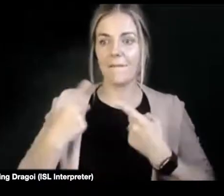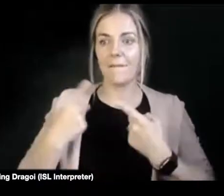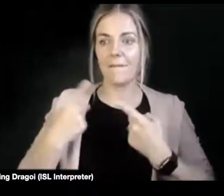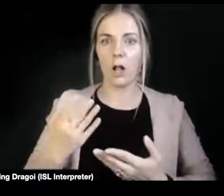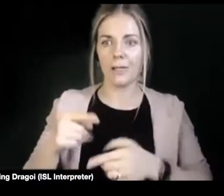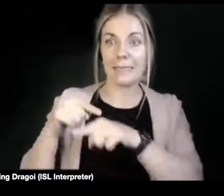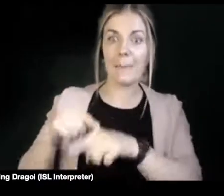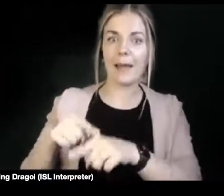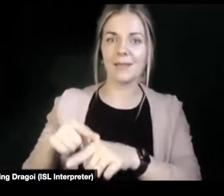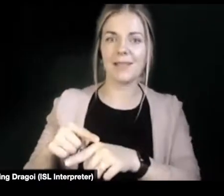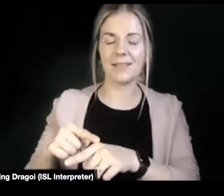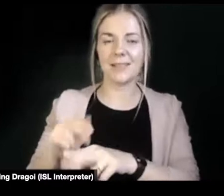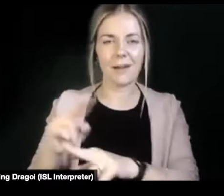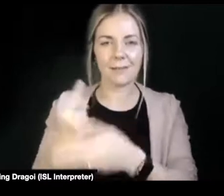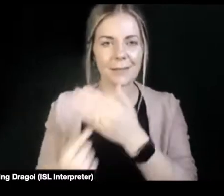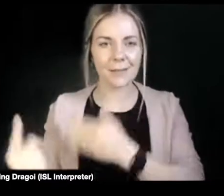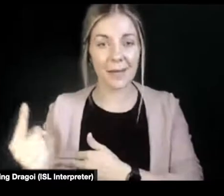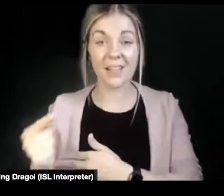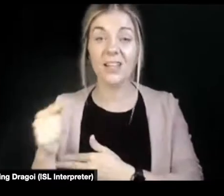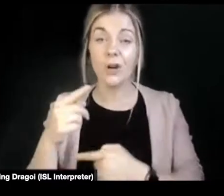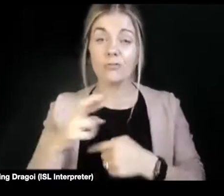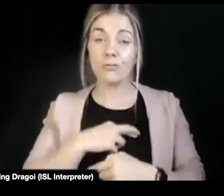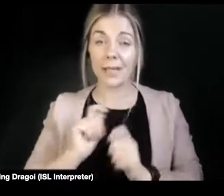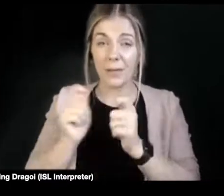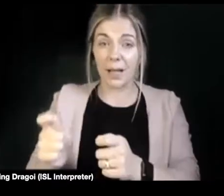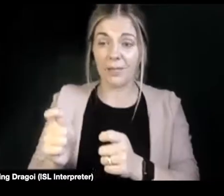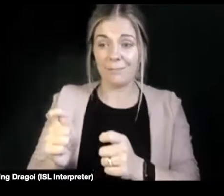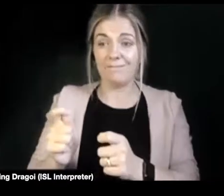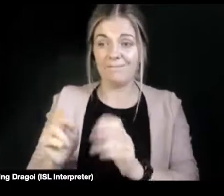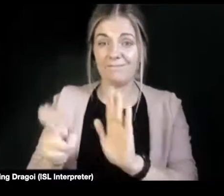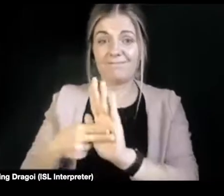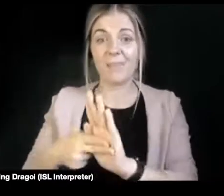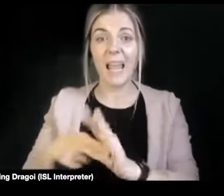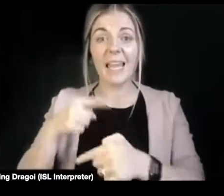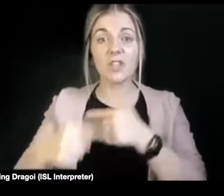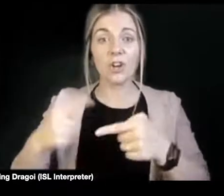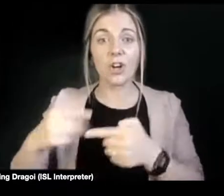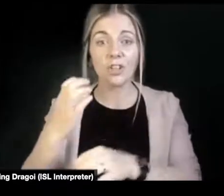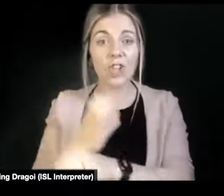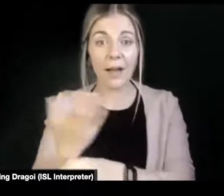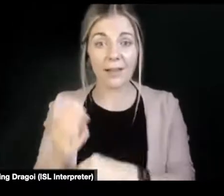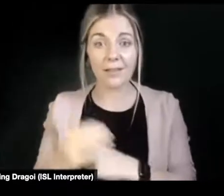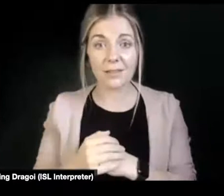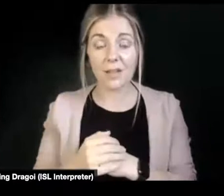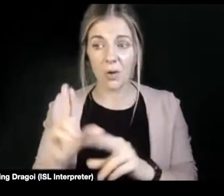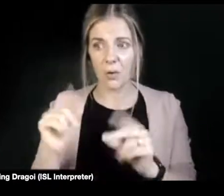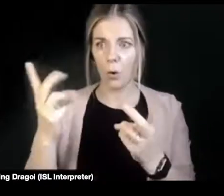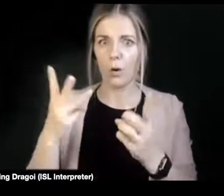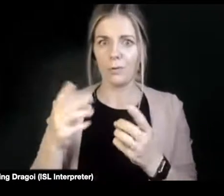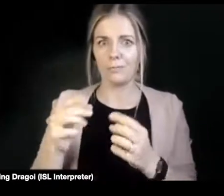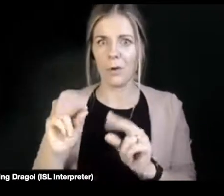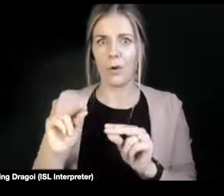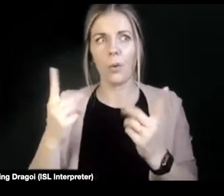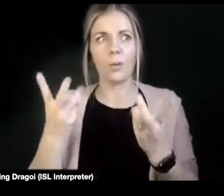in some cases, eternal children. And, of course, nobody wants to think of their children as sexual beings. So